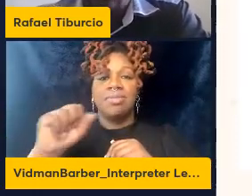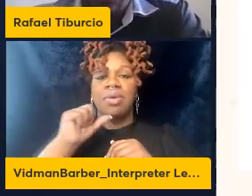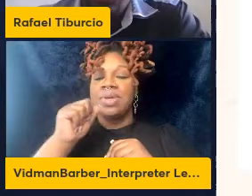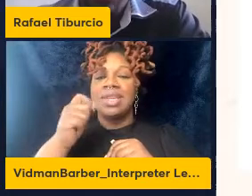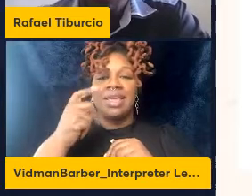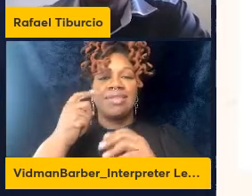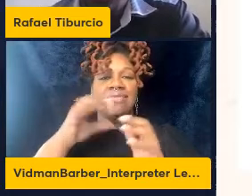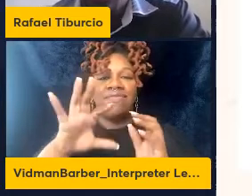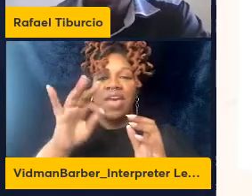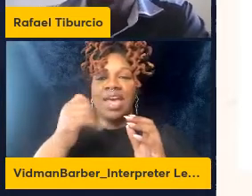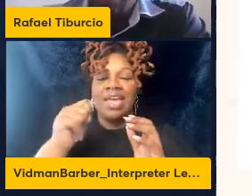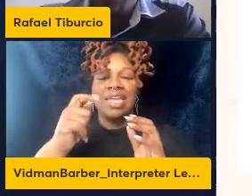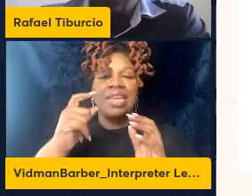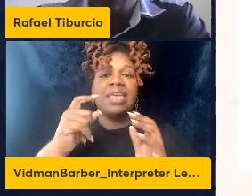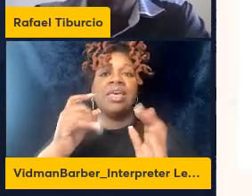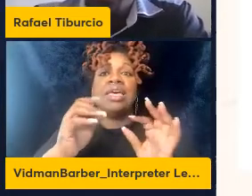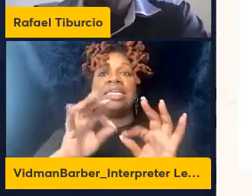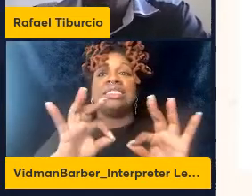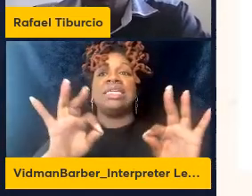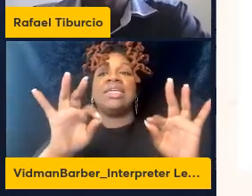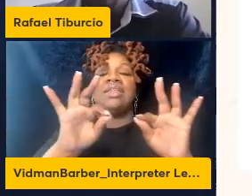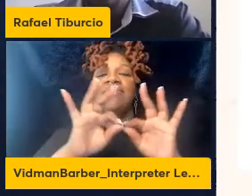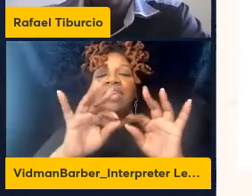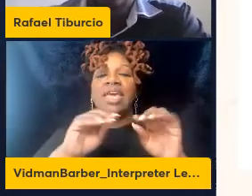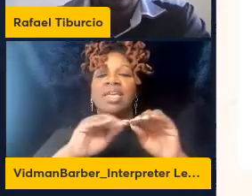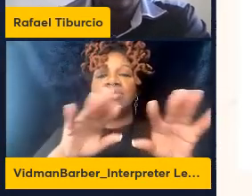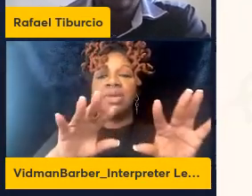expansion for the other memory compartment